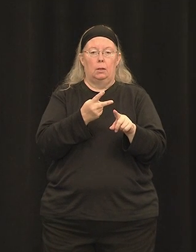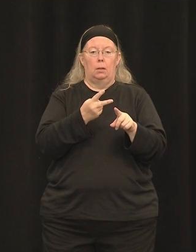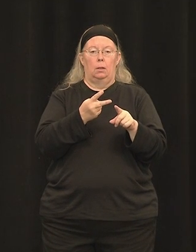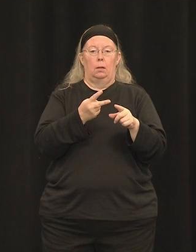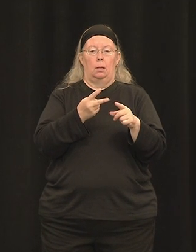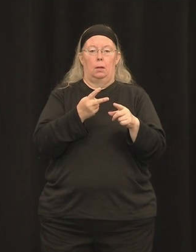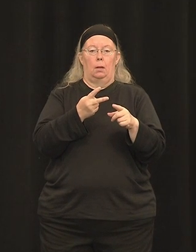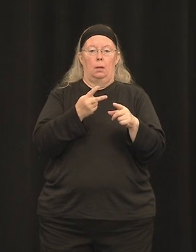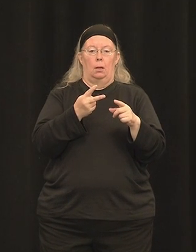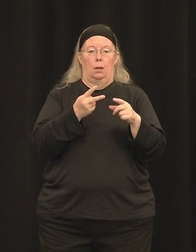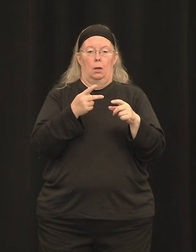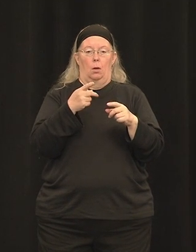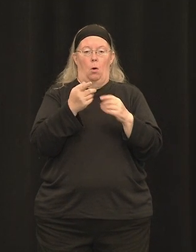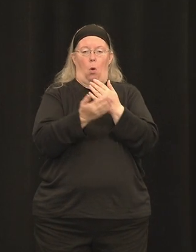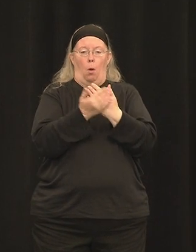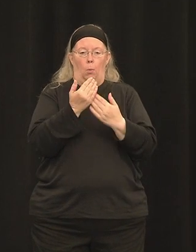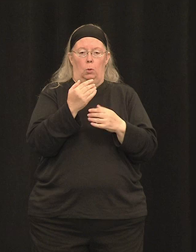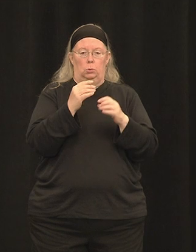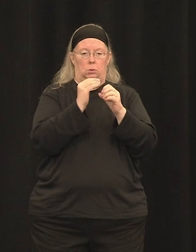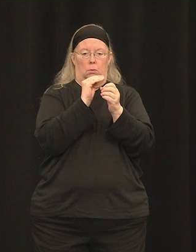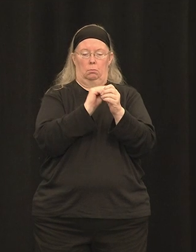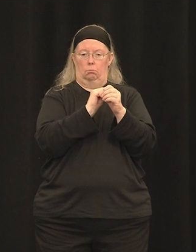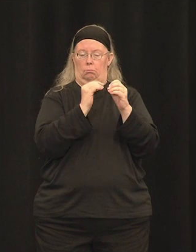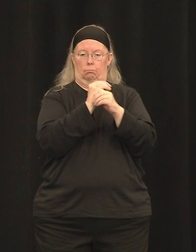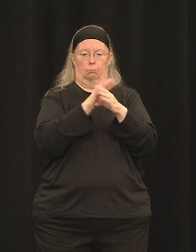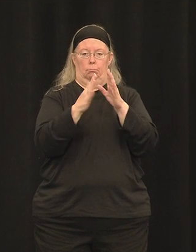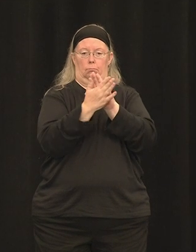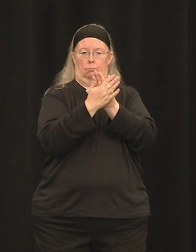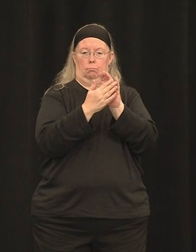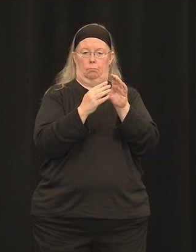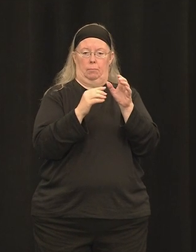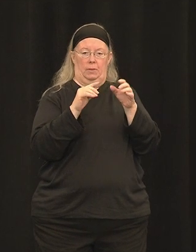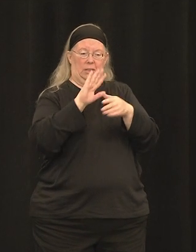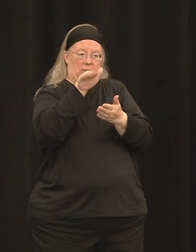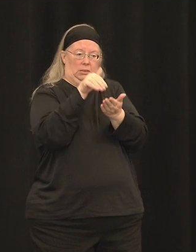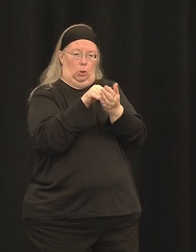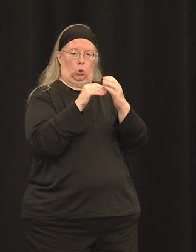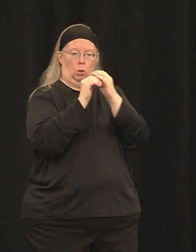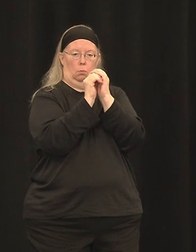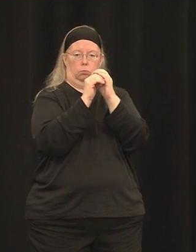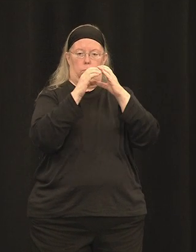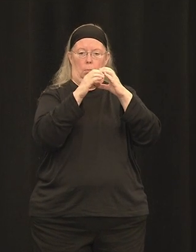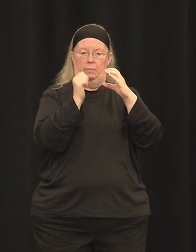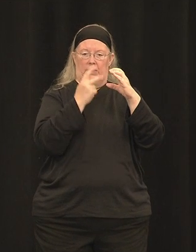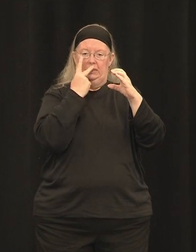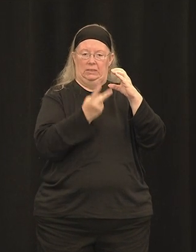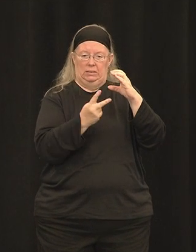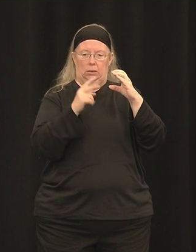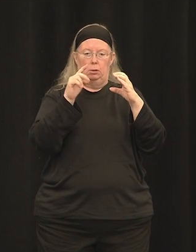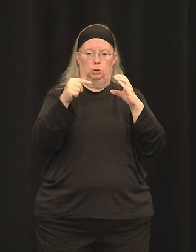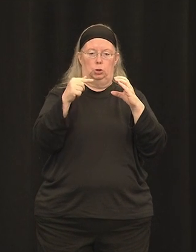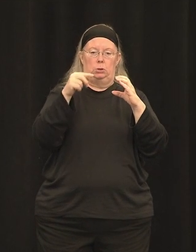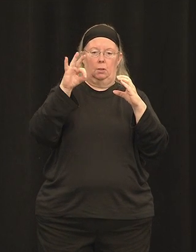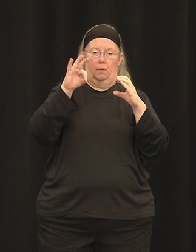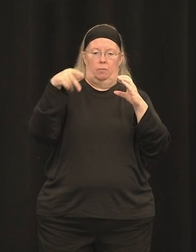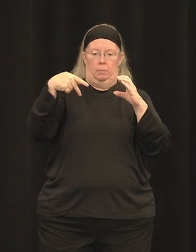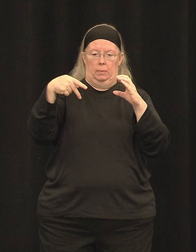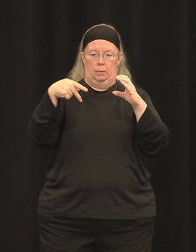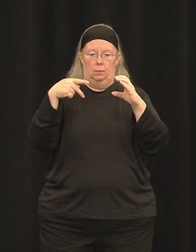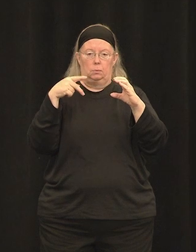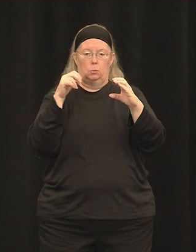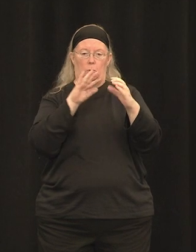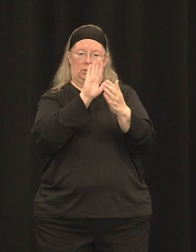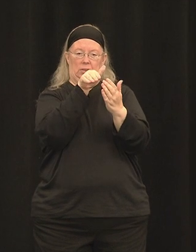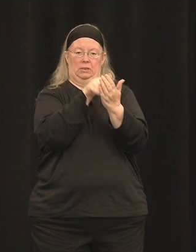% of the photoreceptors in that central retina expressing GFP. So again, the central retina was not detached